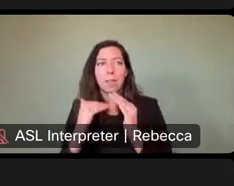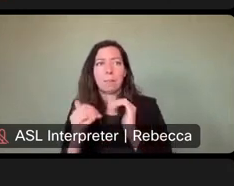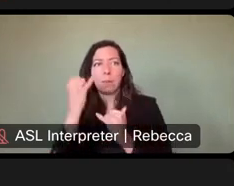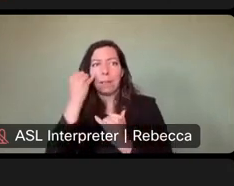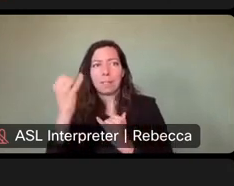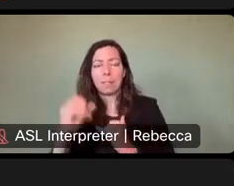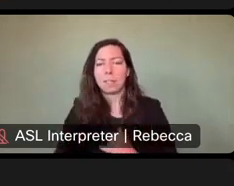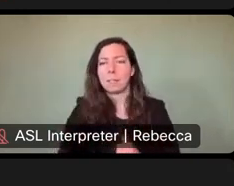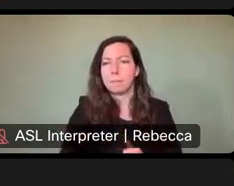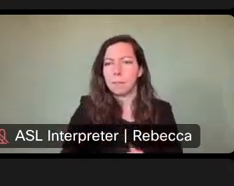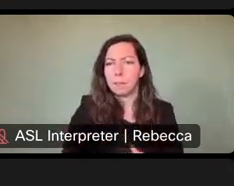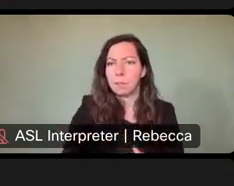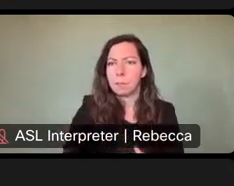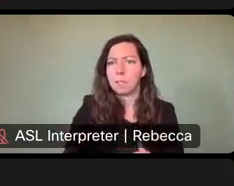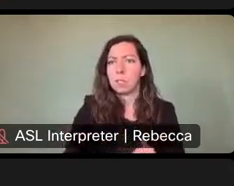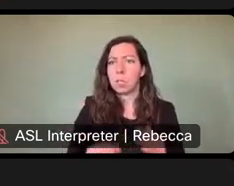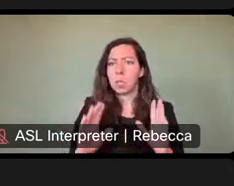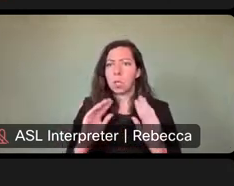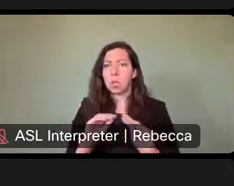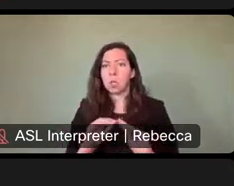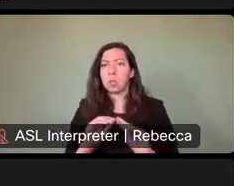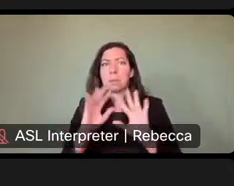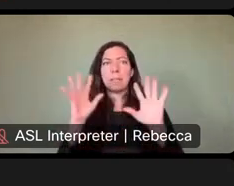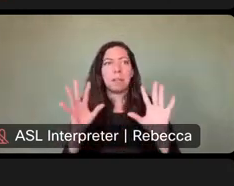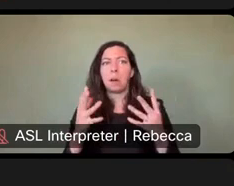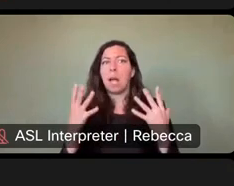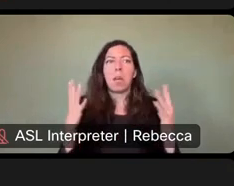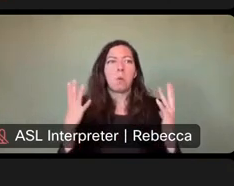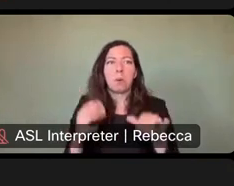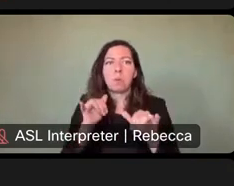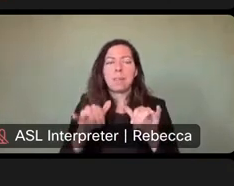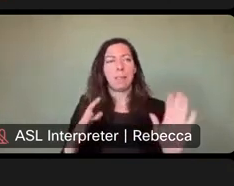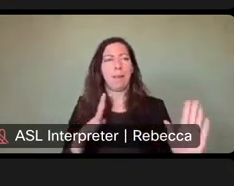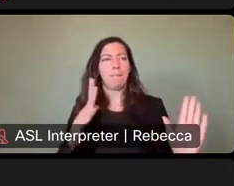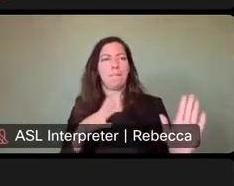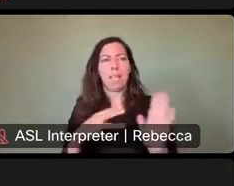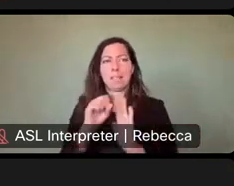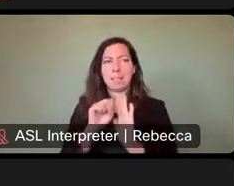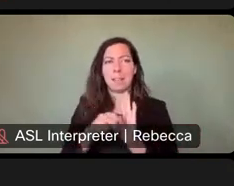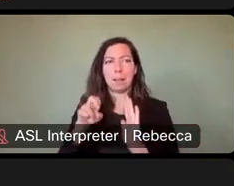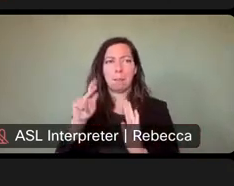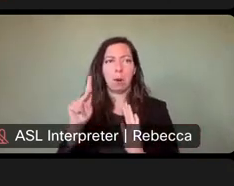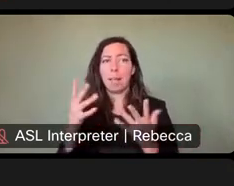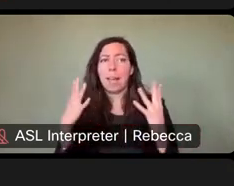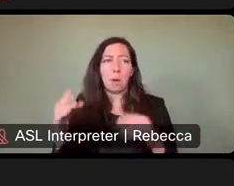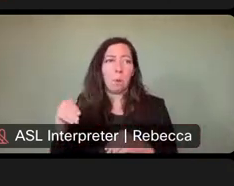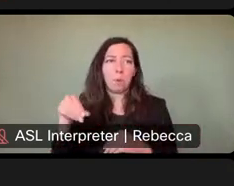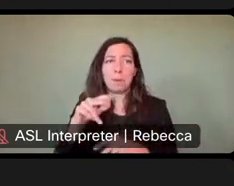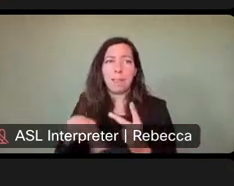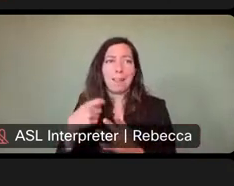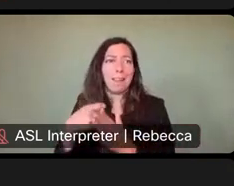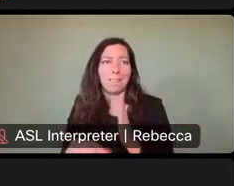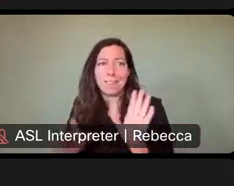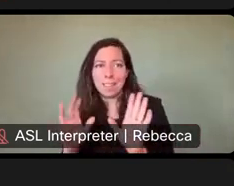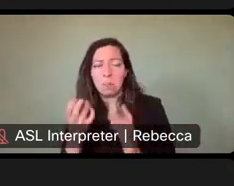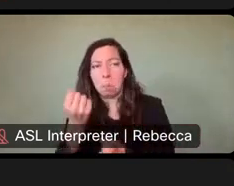Compu Jan says to be clear. I don't wish to stay in a resort style state park, nor do I wish to pay the fees for that type of camping. Thank you.